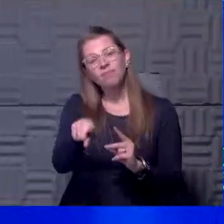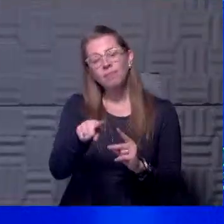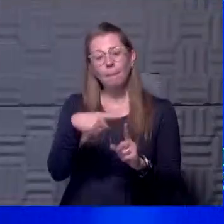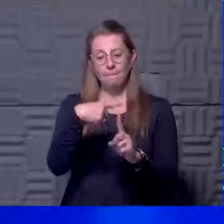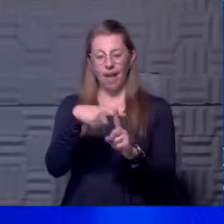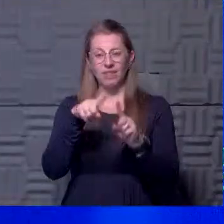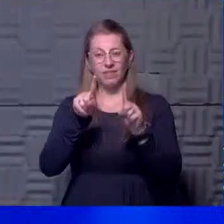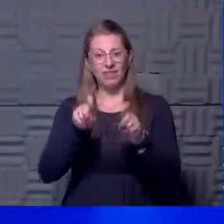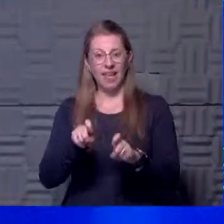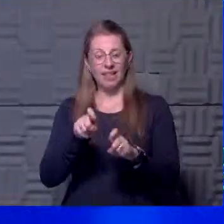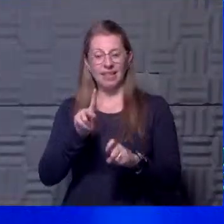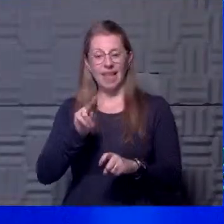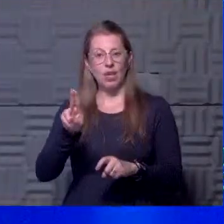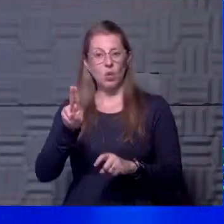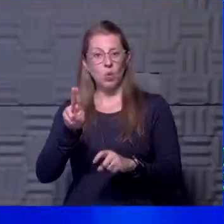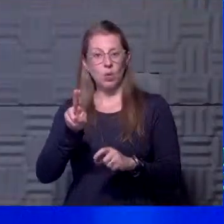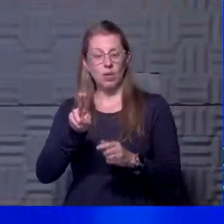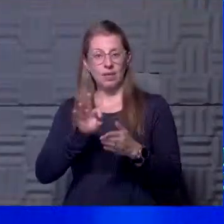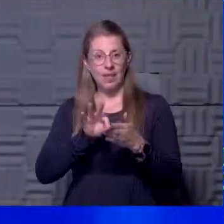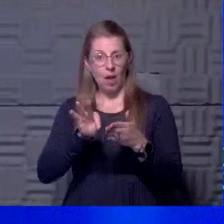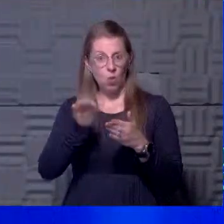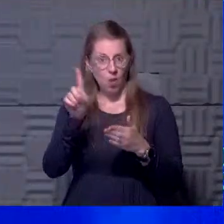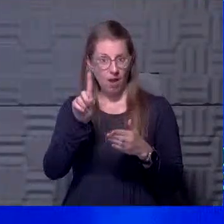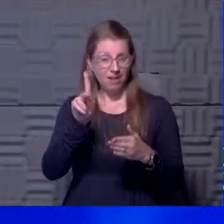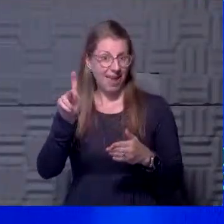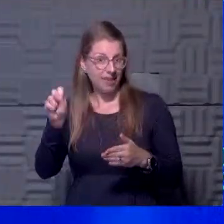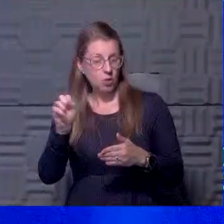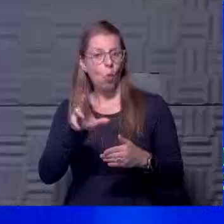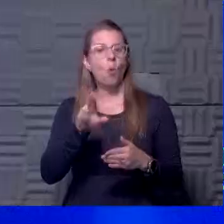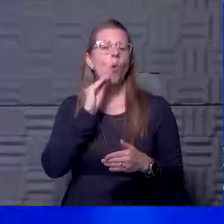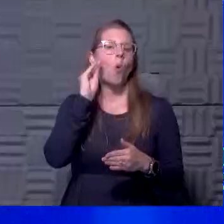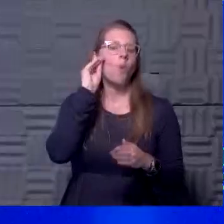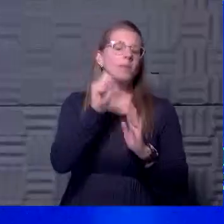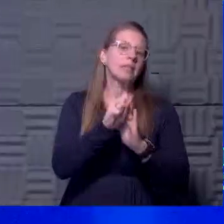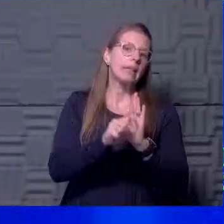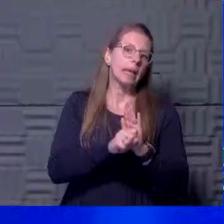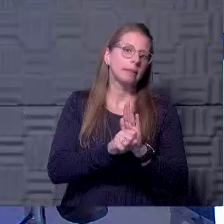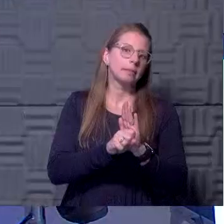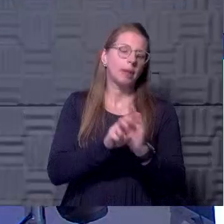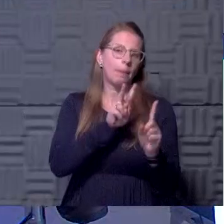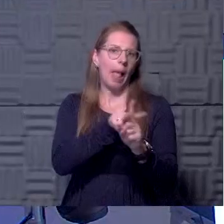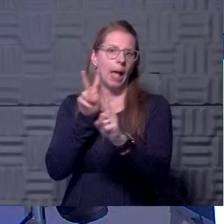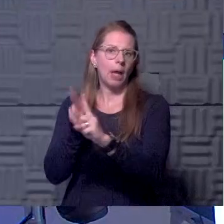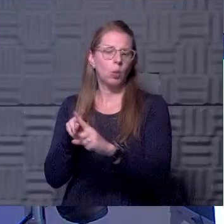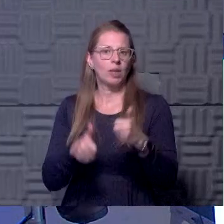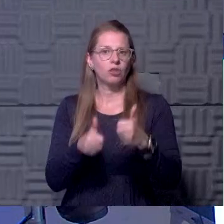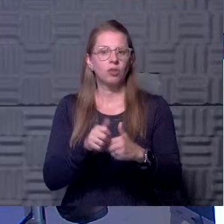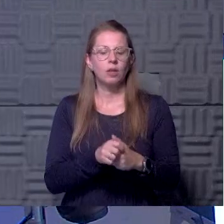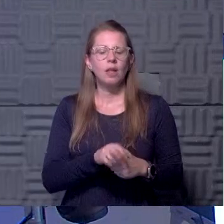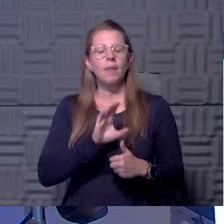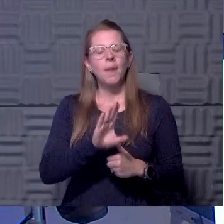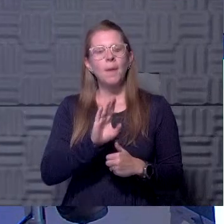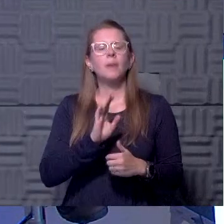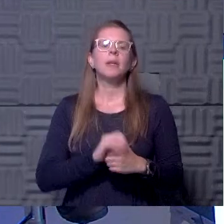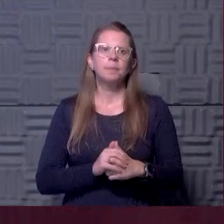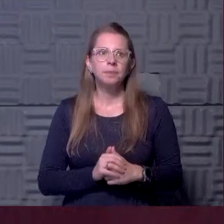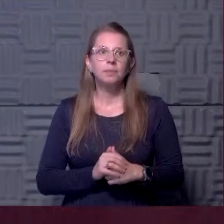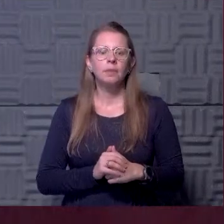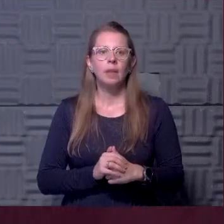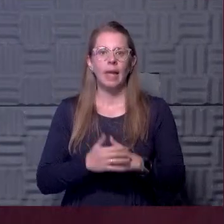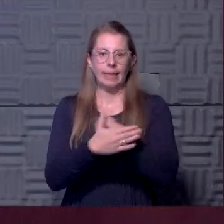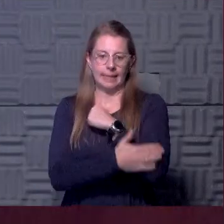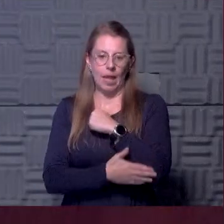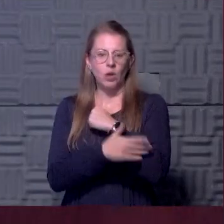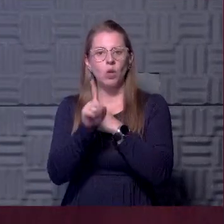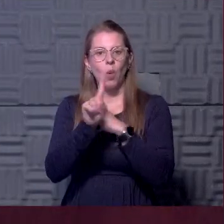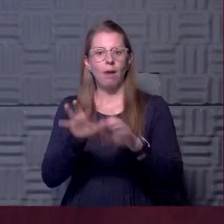positive tests at KU count? In Kansas or in their home state? Uh, they, they will count in their home. Well, they'll count in the county